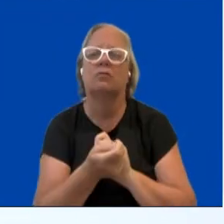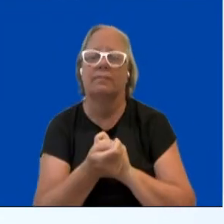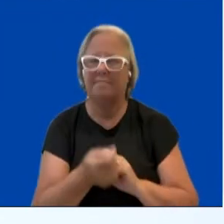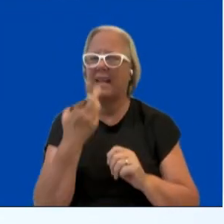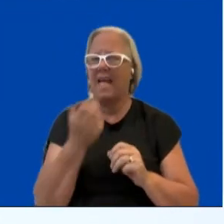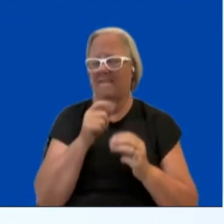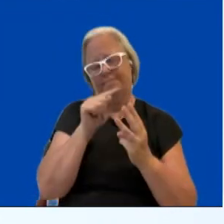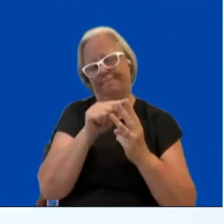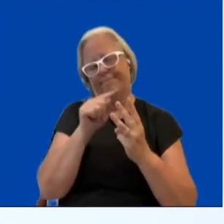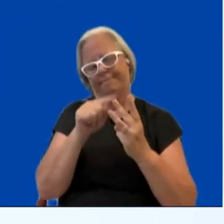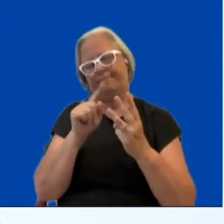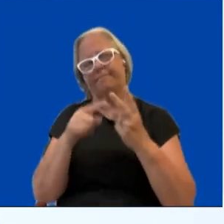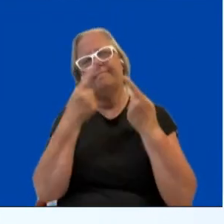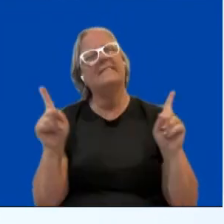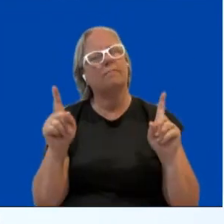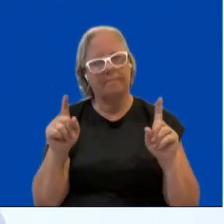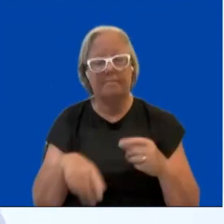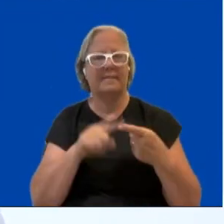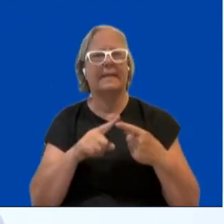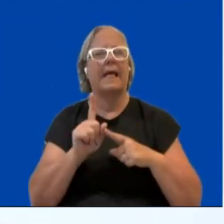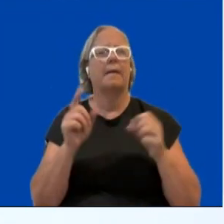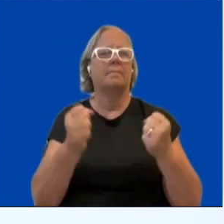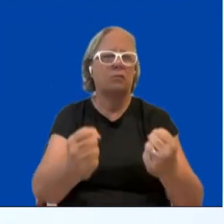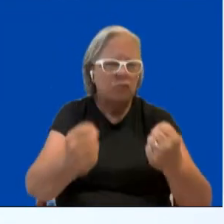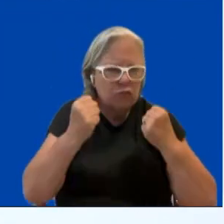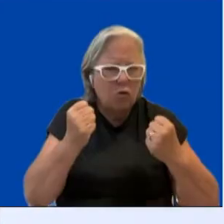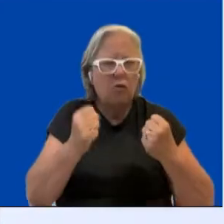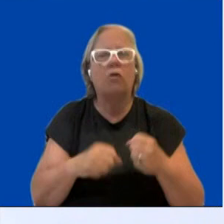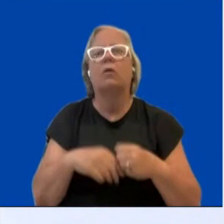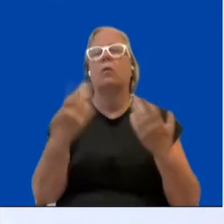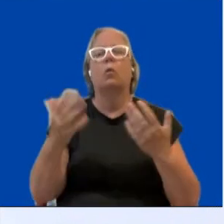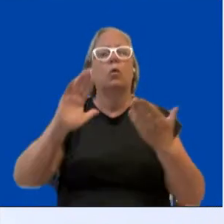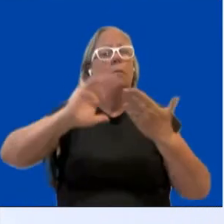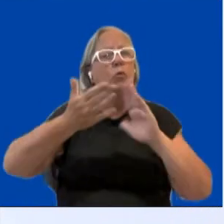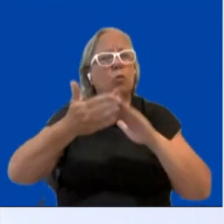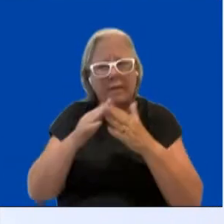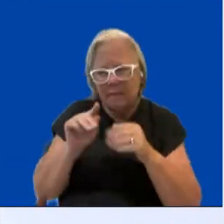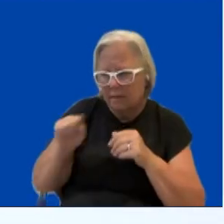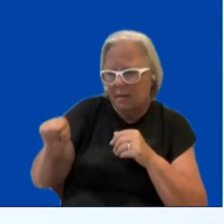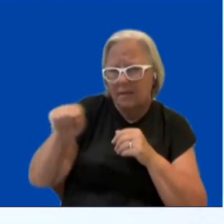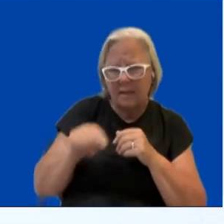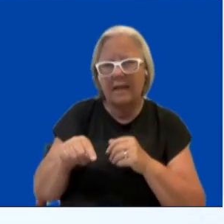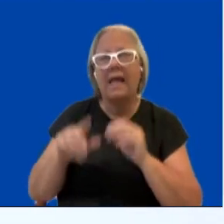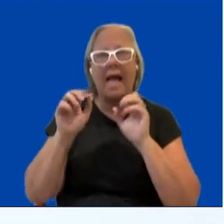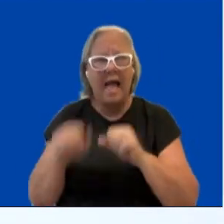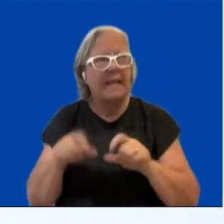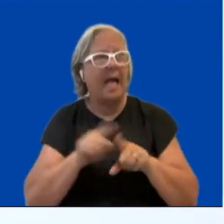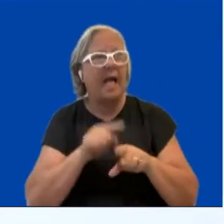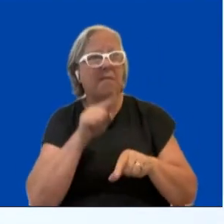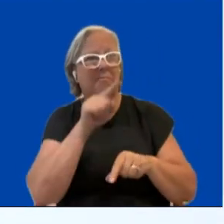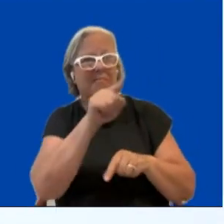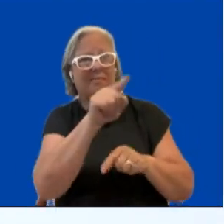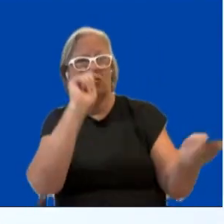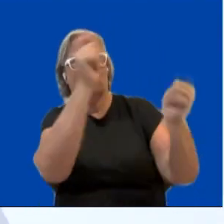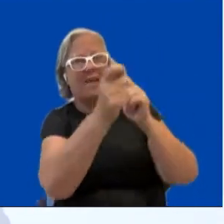the issue of resilience and the ability of certain communities to actually be able to react to the changes and the impact climate change will have on communities.